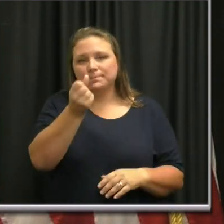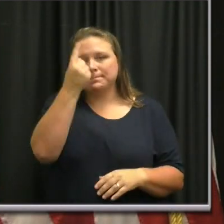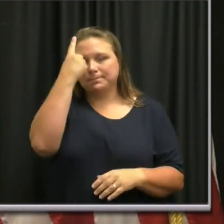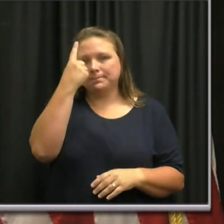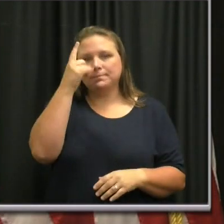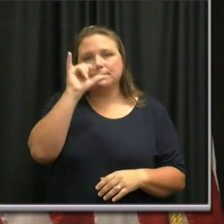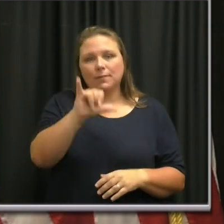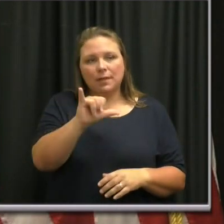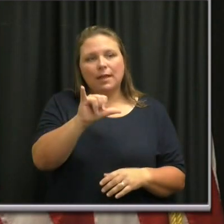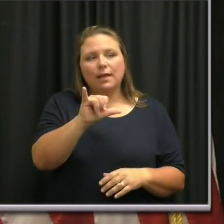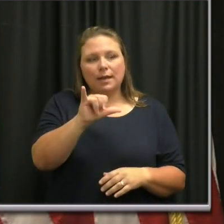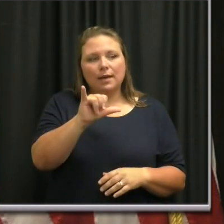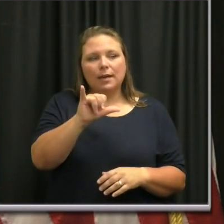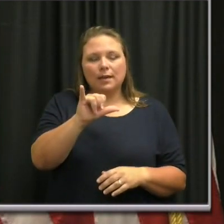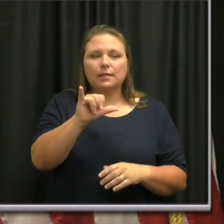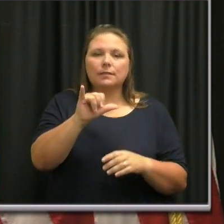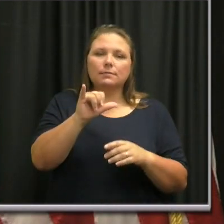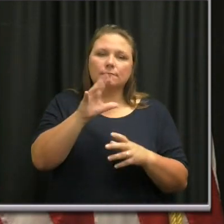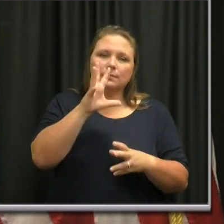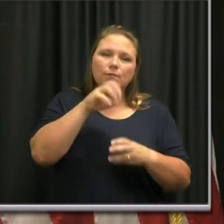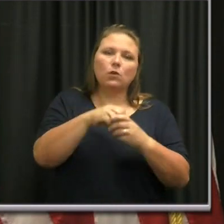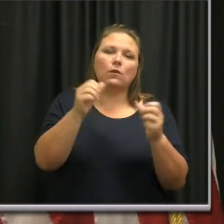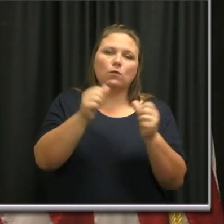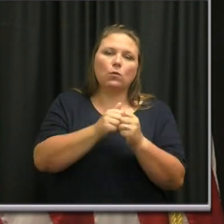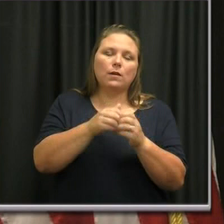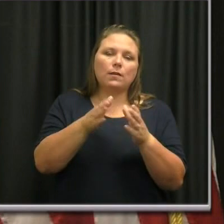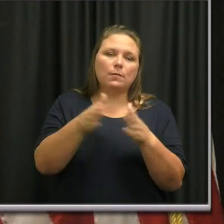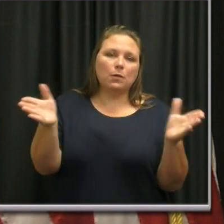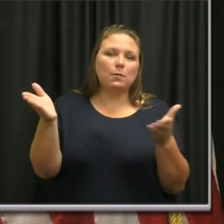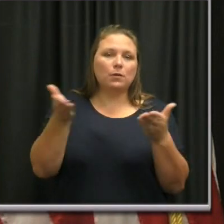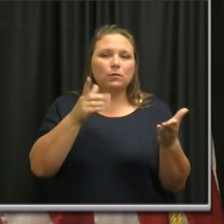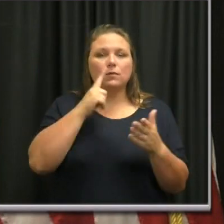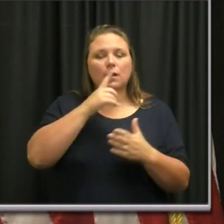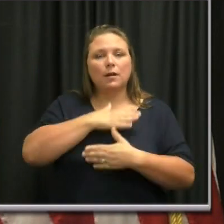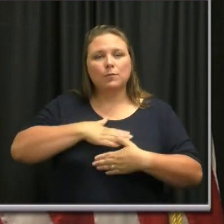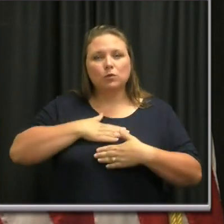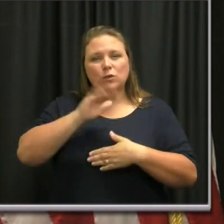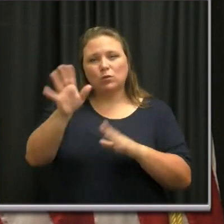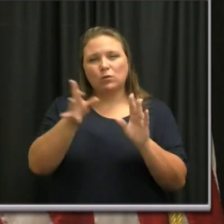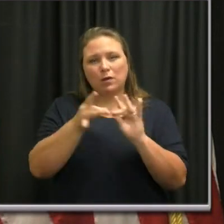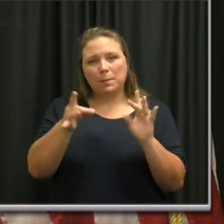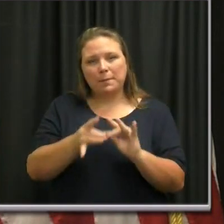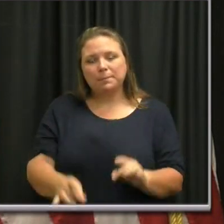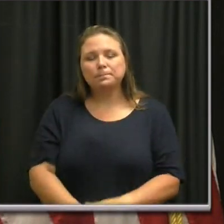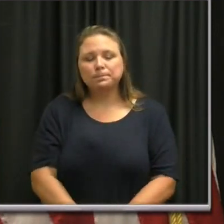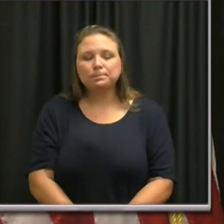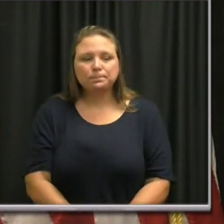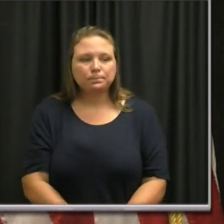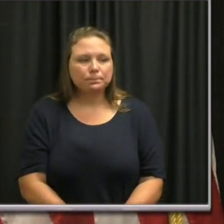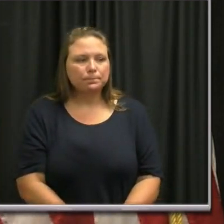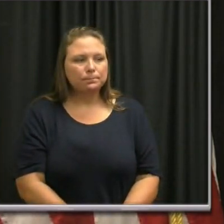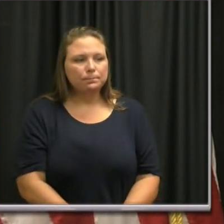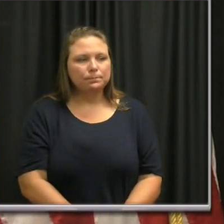comes along with public service. Uh, and I appreciate that in advance. Thank you.